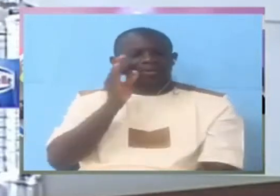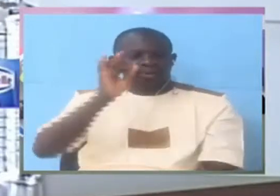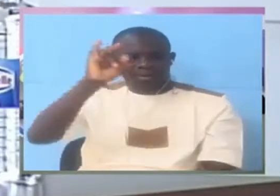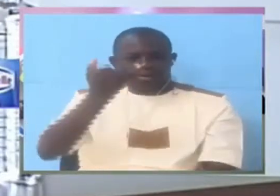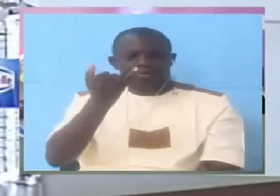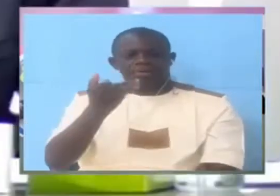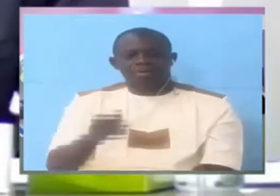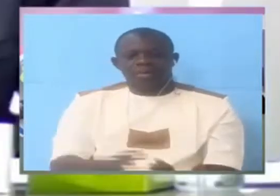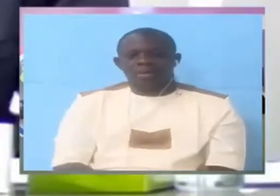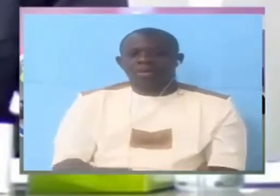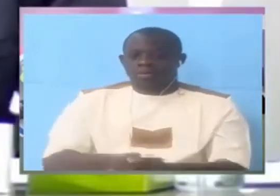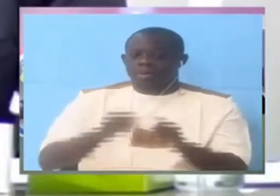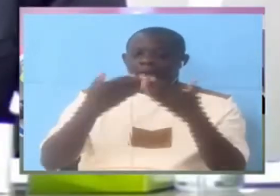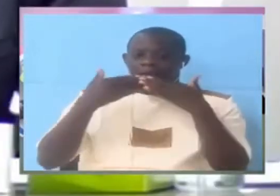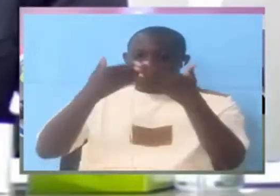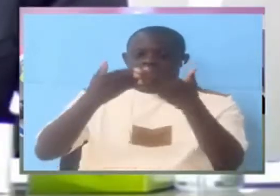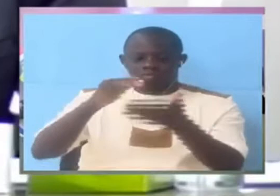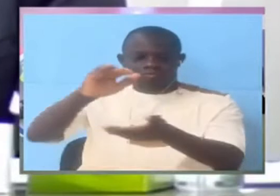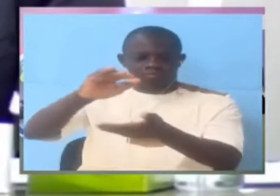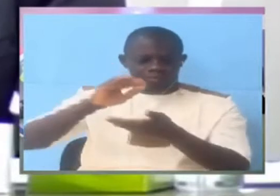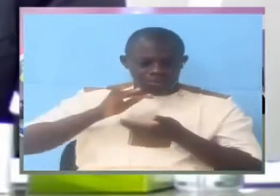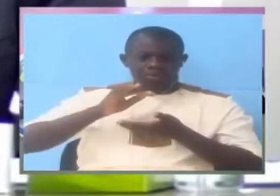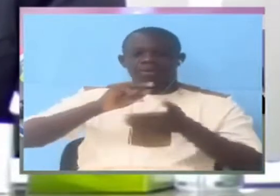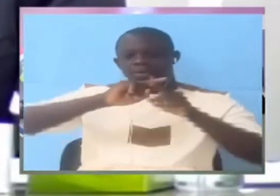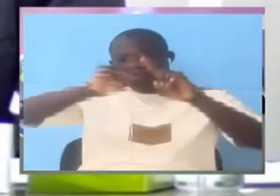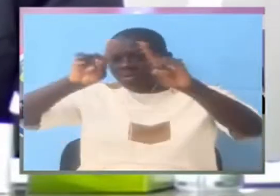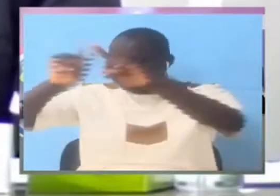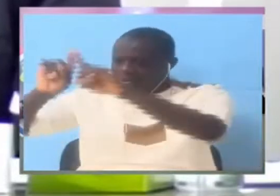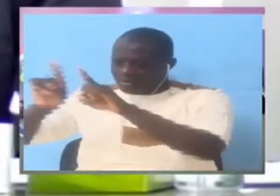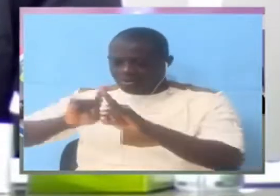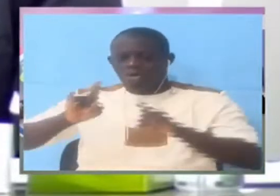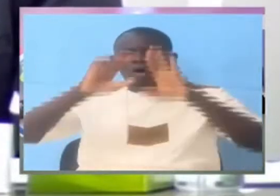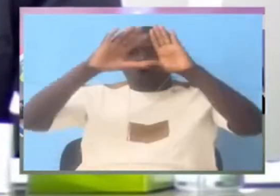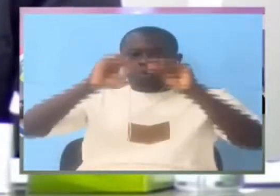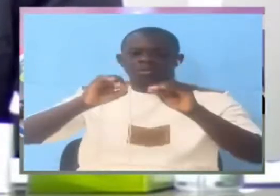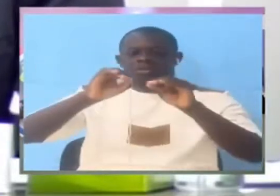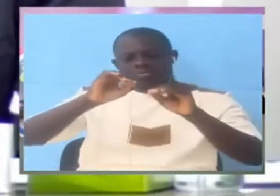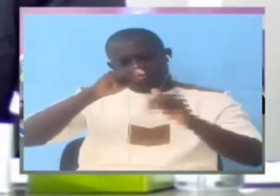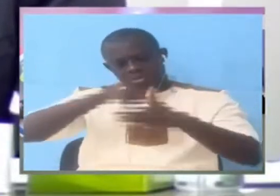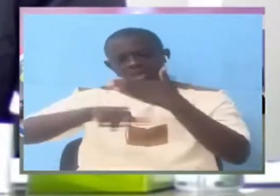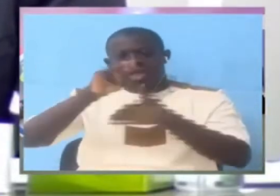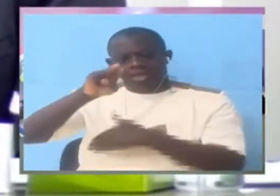Information received by various units of the NIA